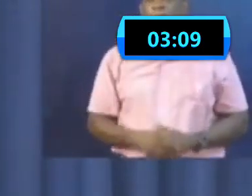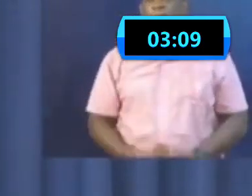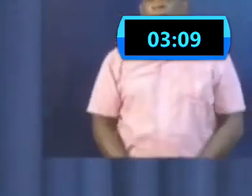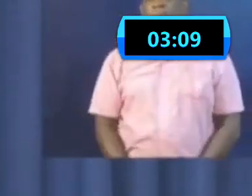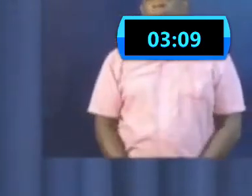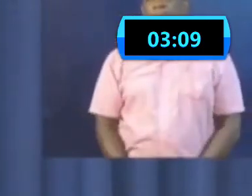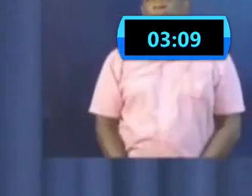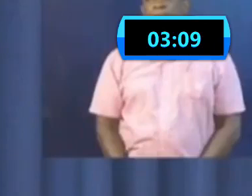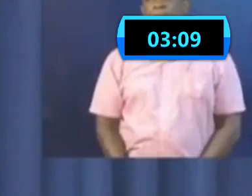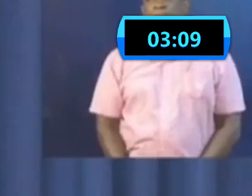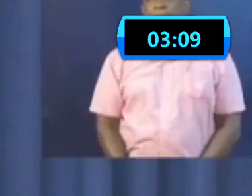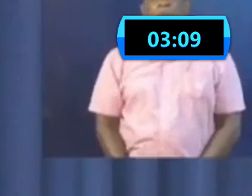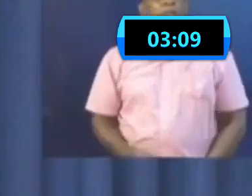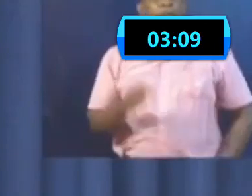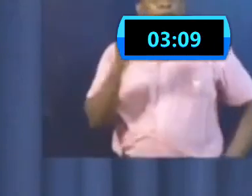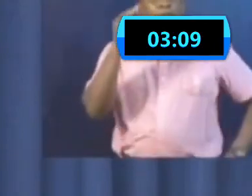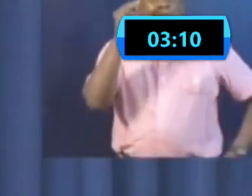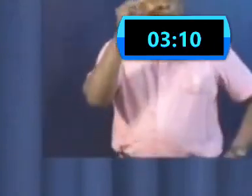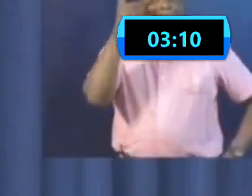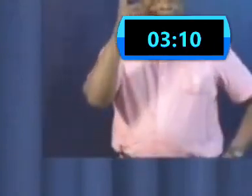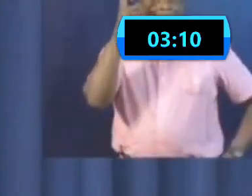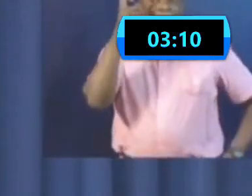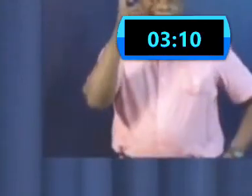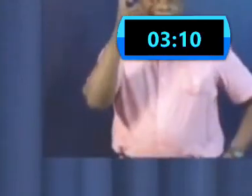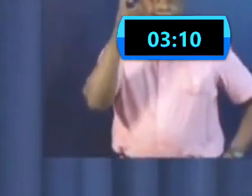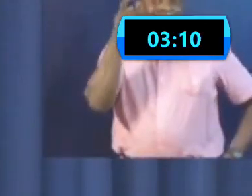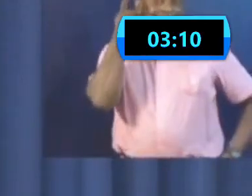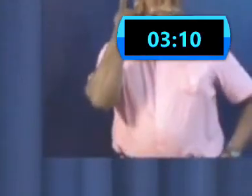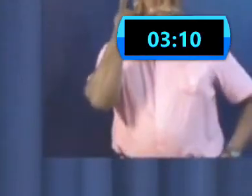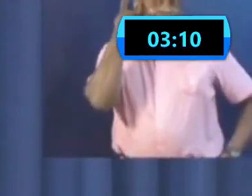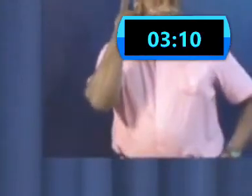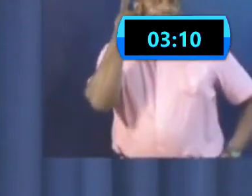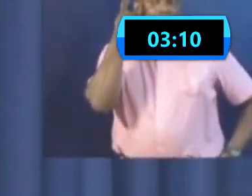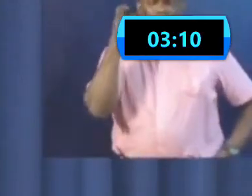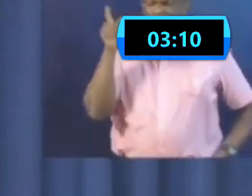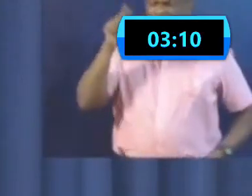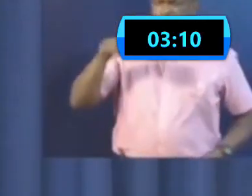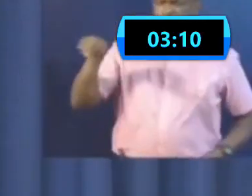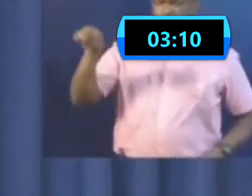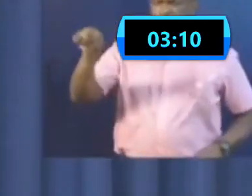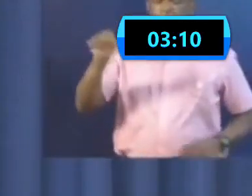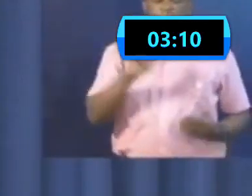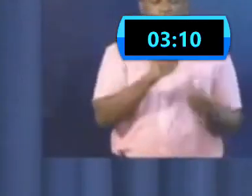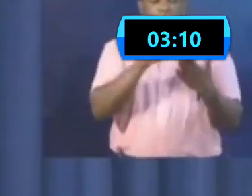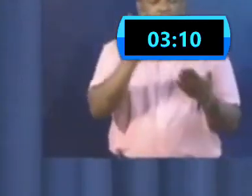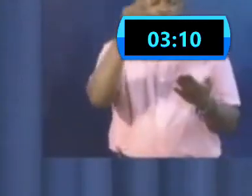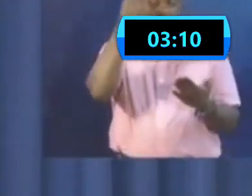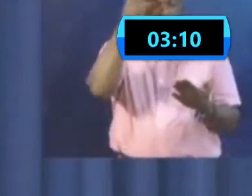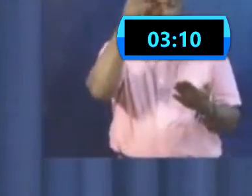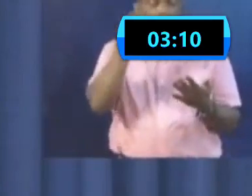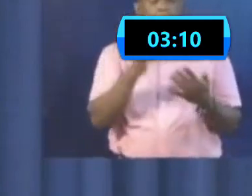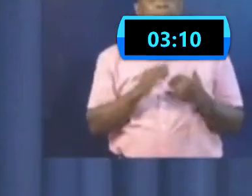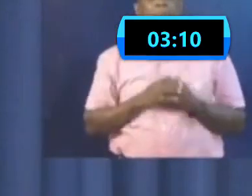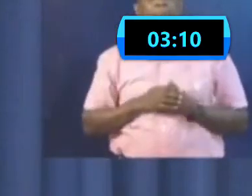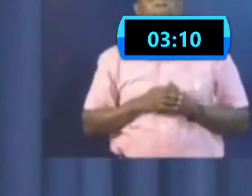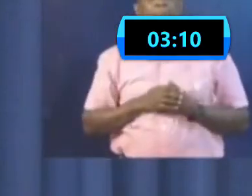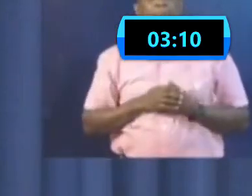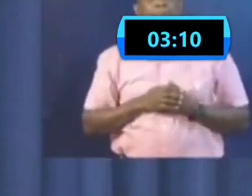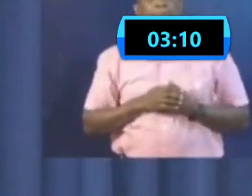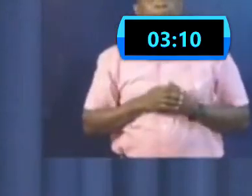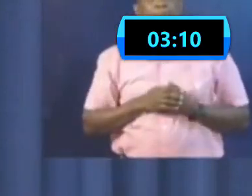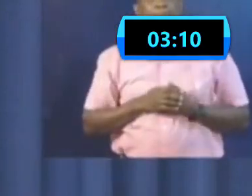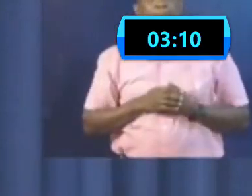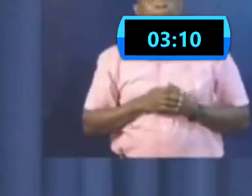maxi-taxis have made an approach to the government indicating, in a reasonable way, how they could so